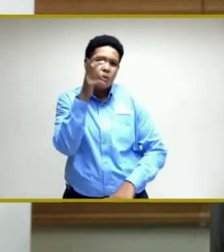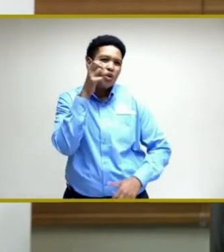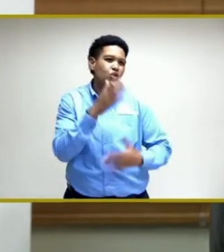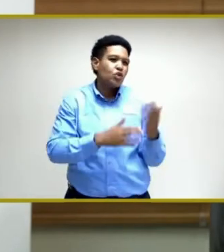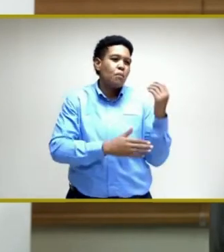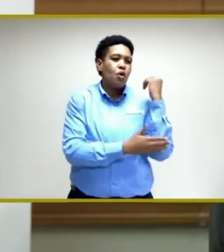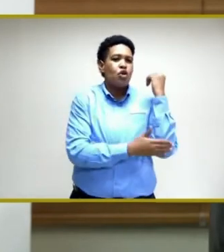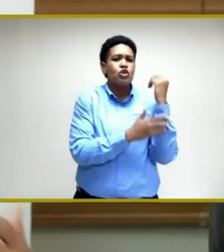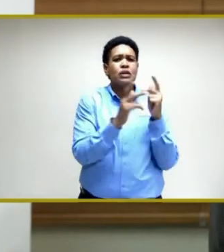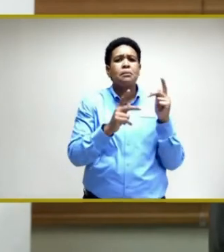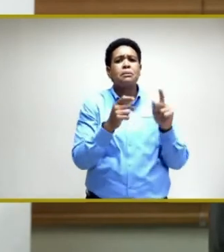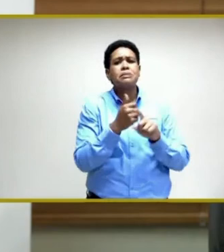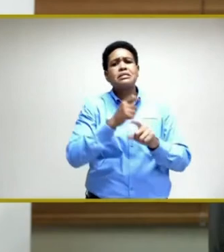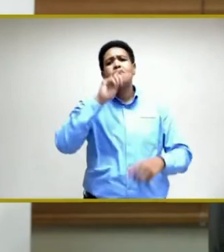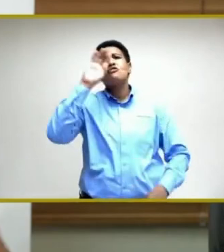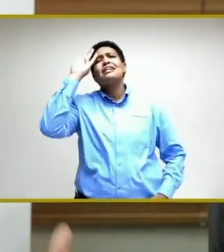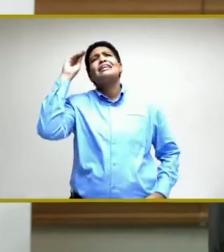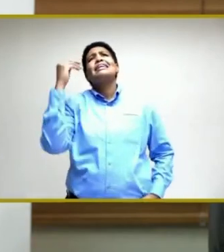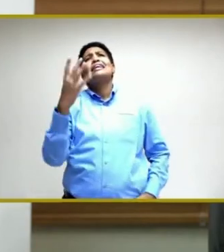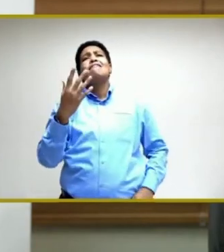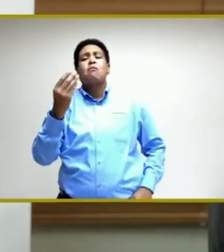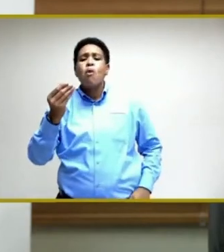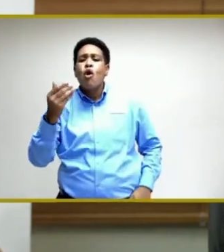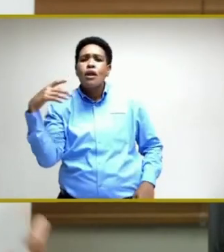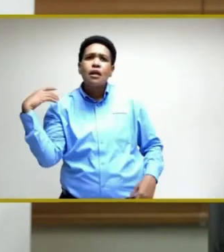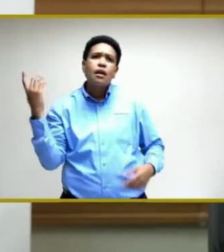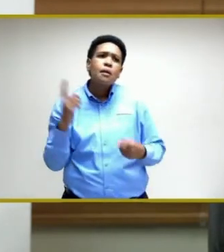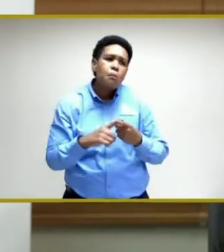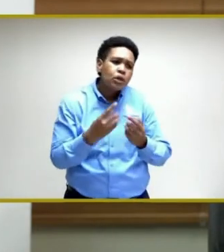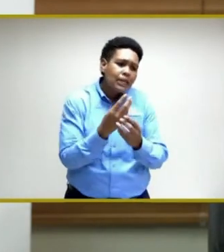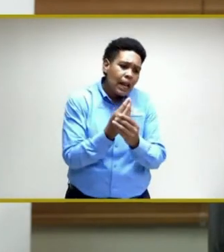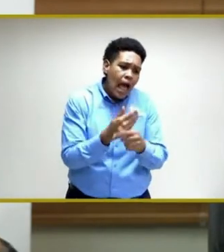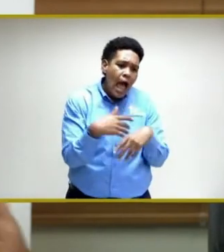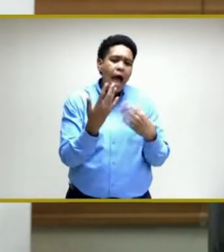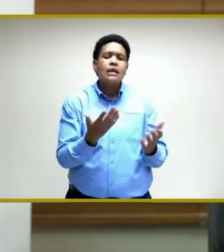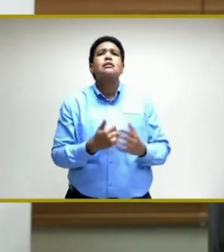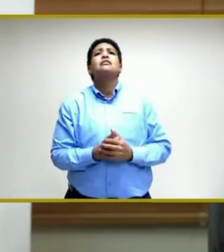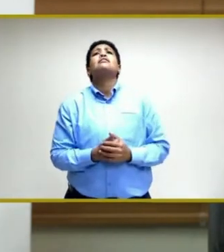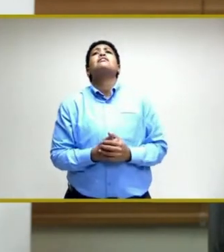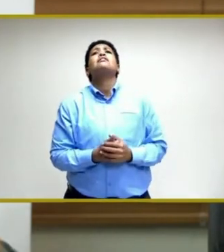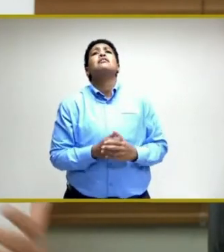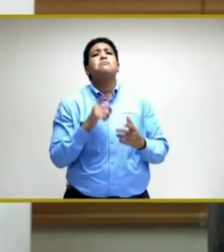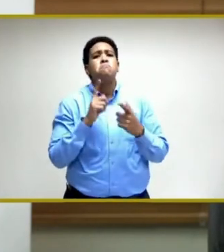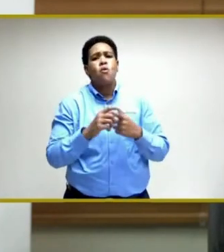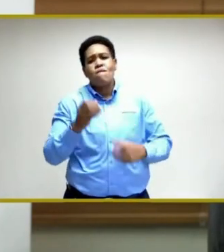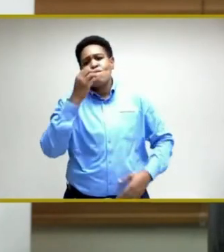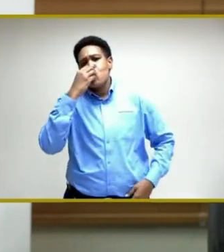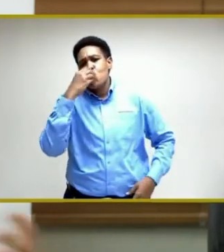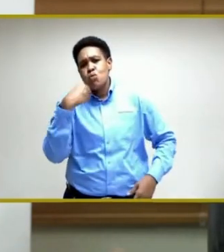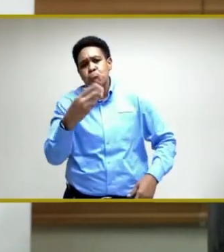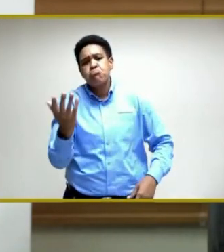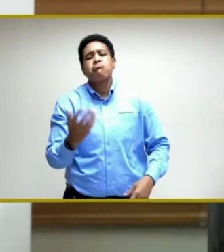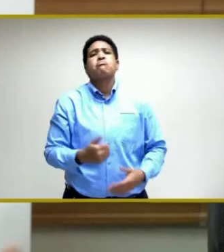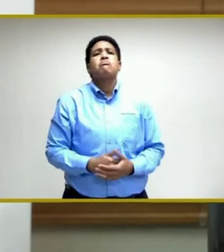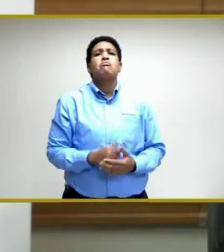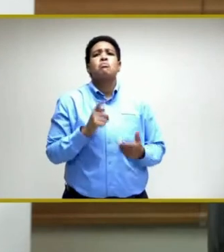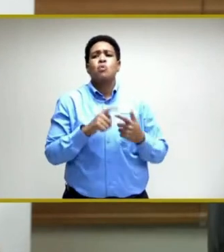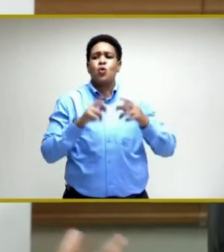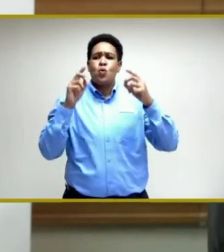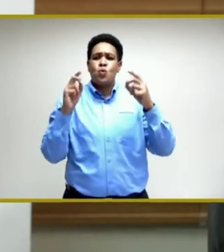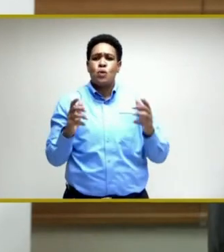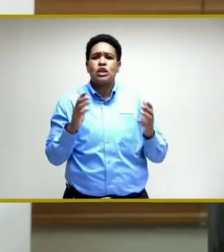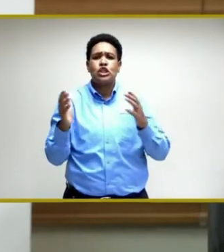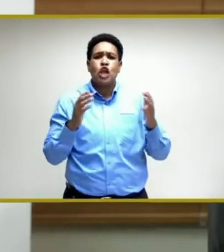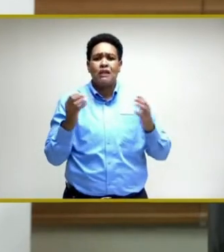countries where persons are given money and land and fast food and, you know, quick service